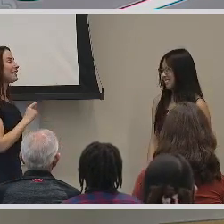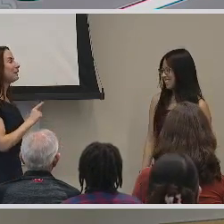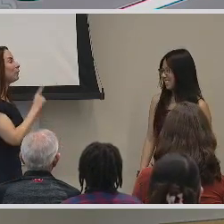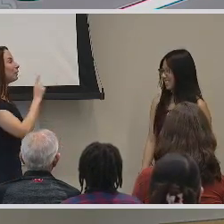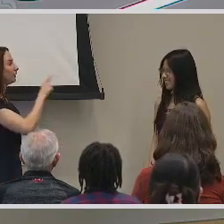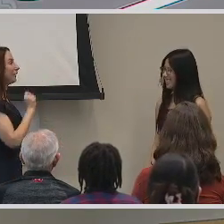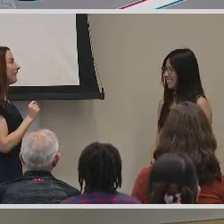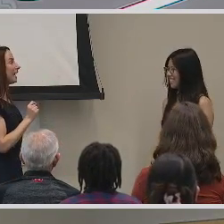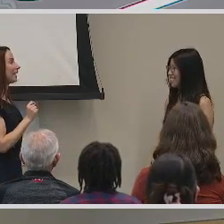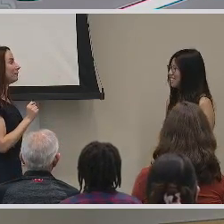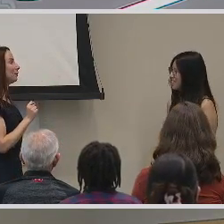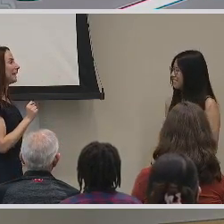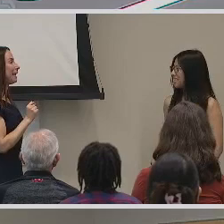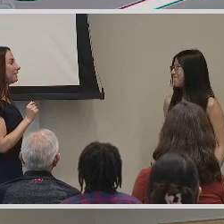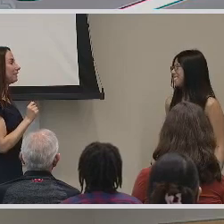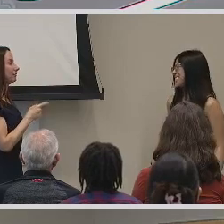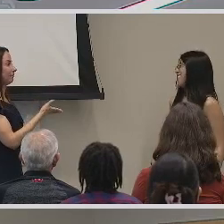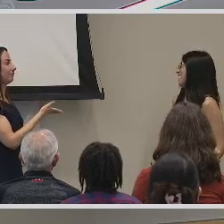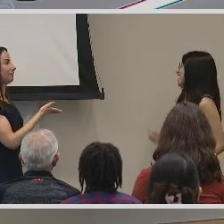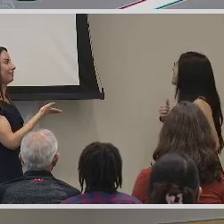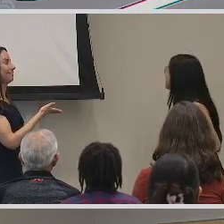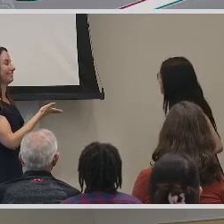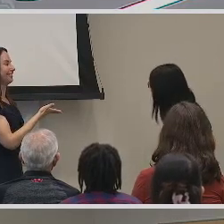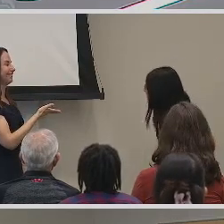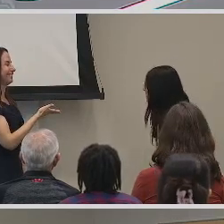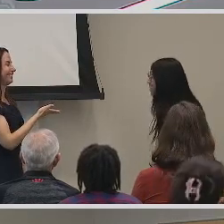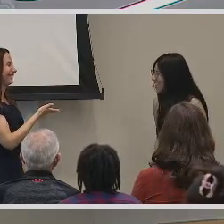Okay, so let's kind of stand facing them.